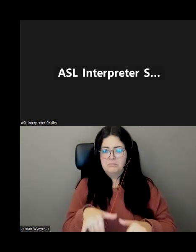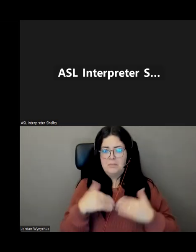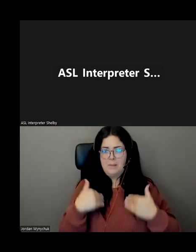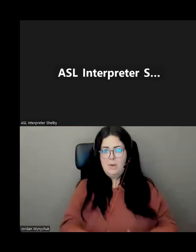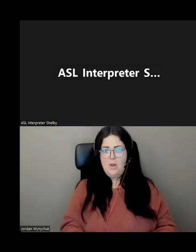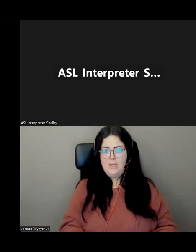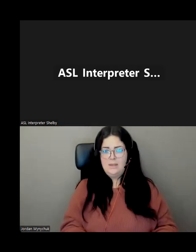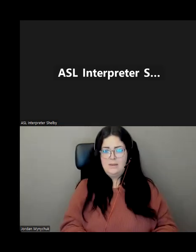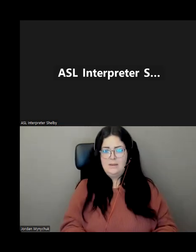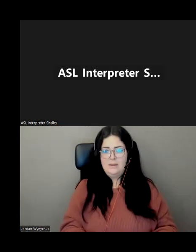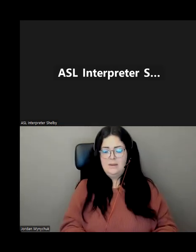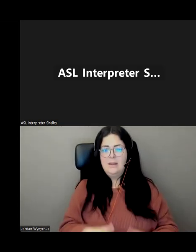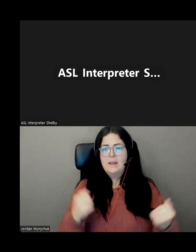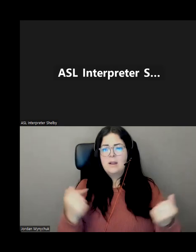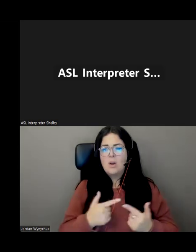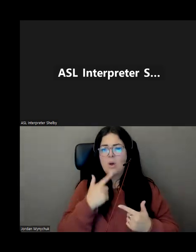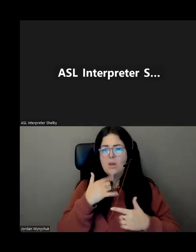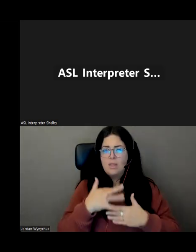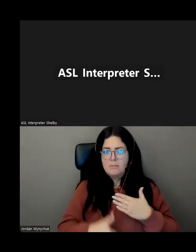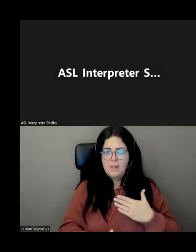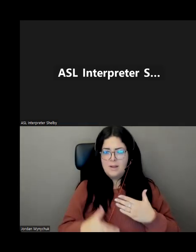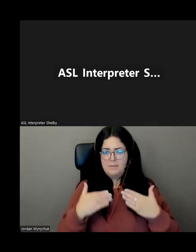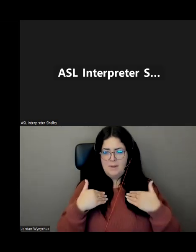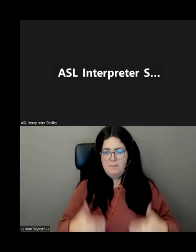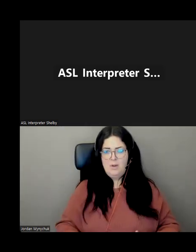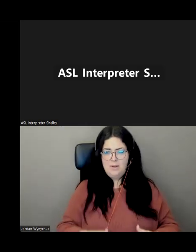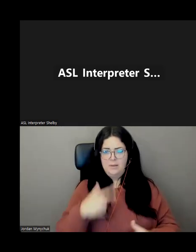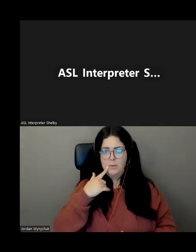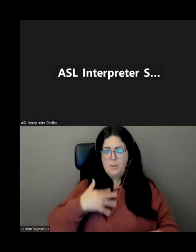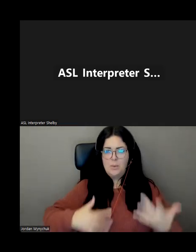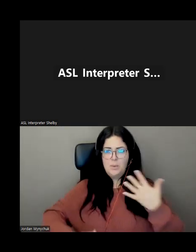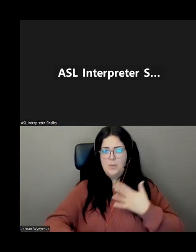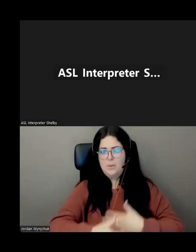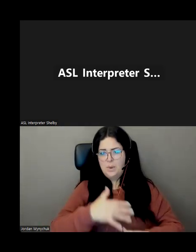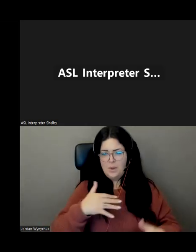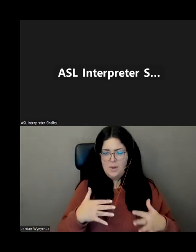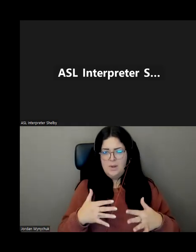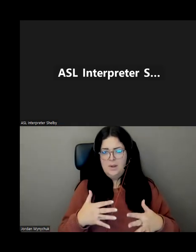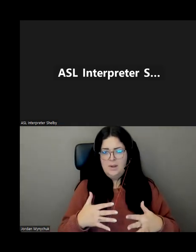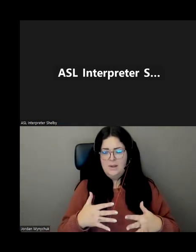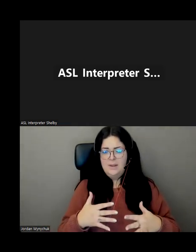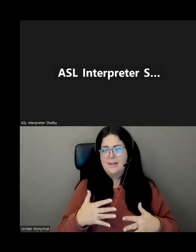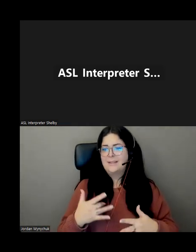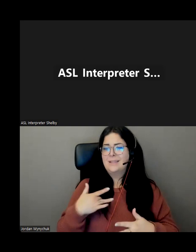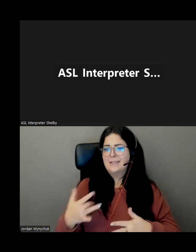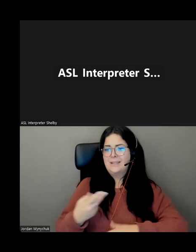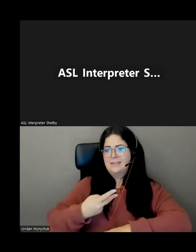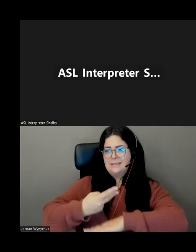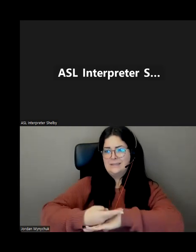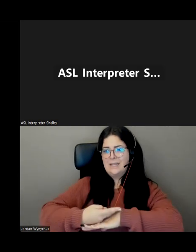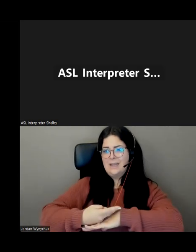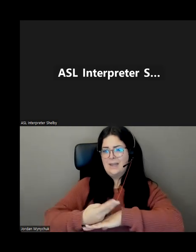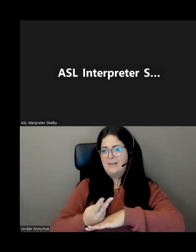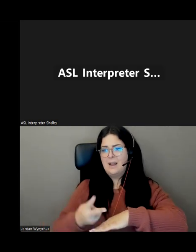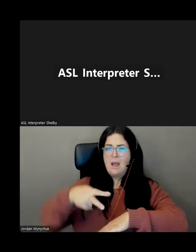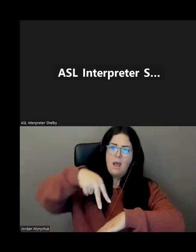gravity of the blood in my body that is displacing as i'm not standing up slowly it's